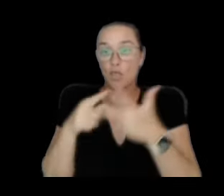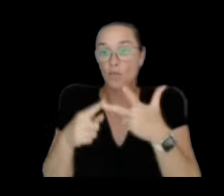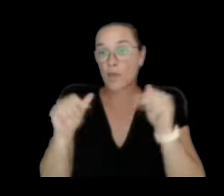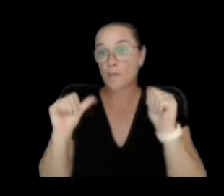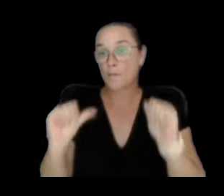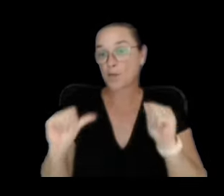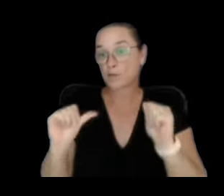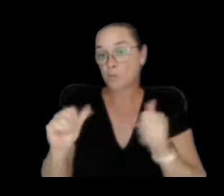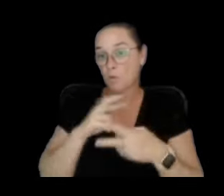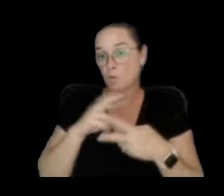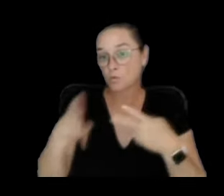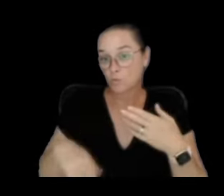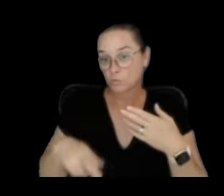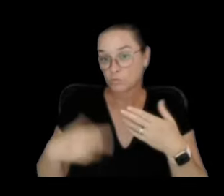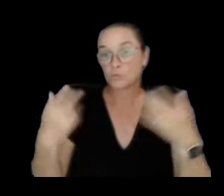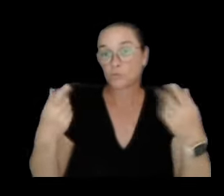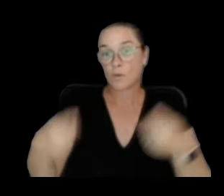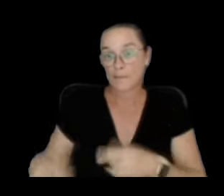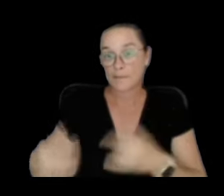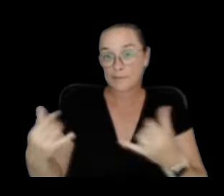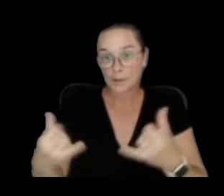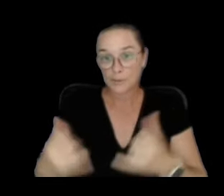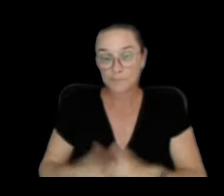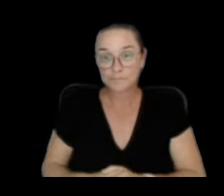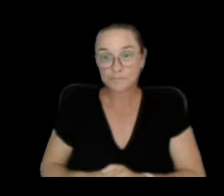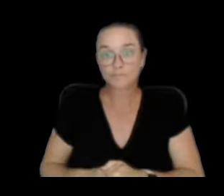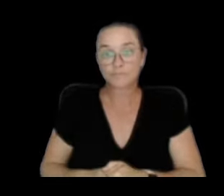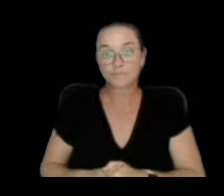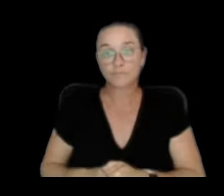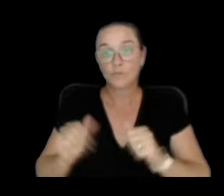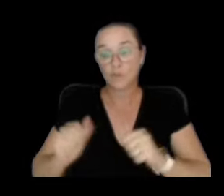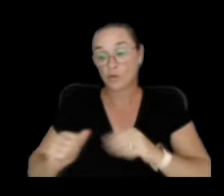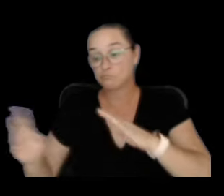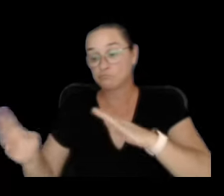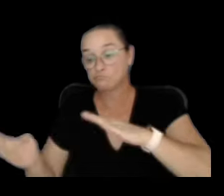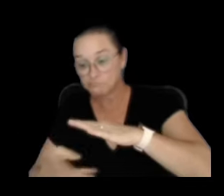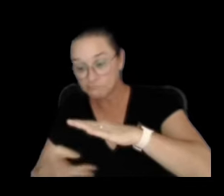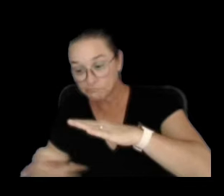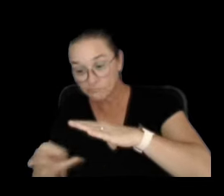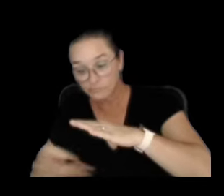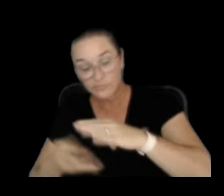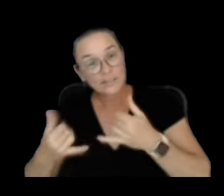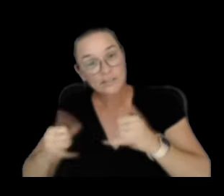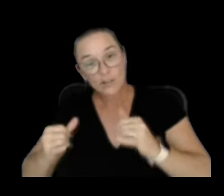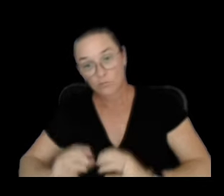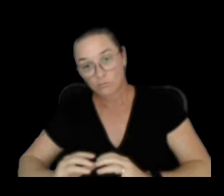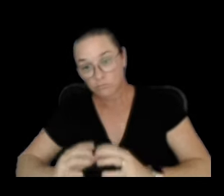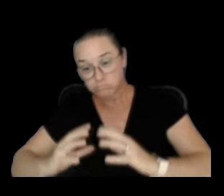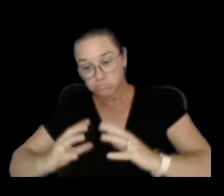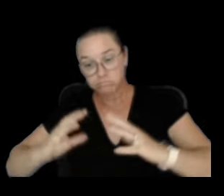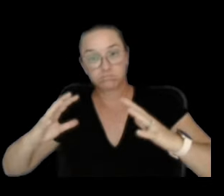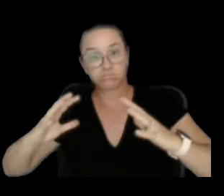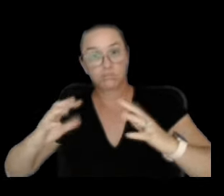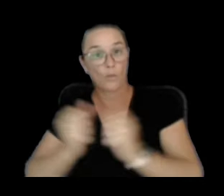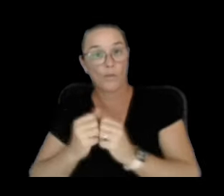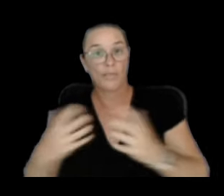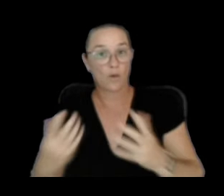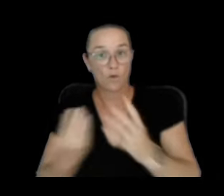of what the volcano could do. The intrusion could continue underground, still swelling and without any eruption.